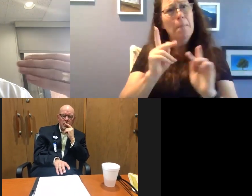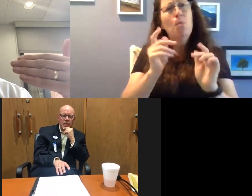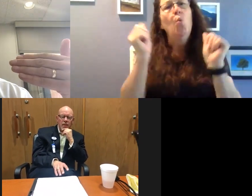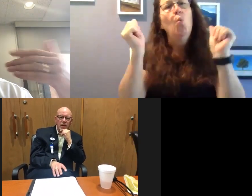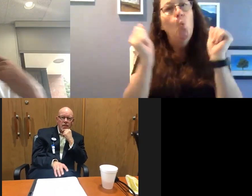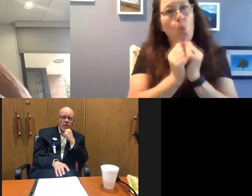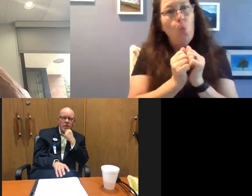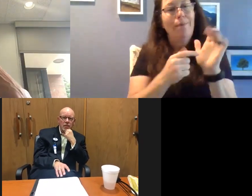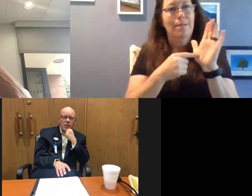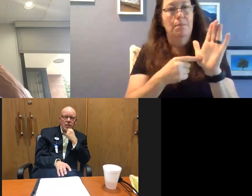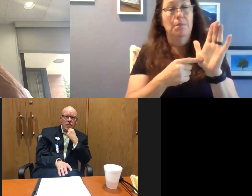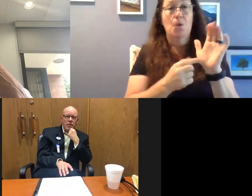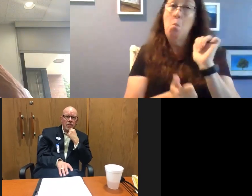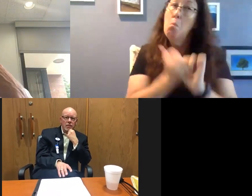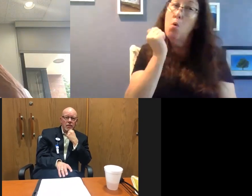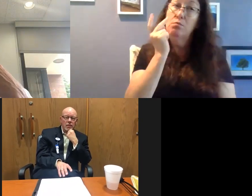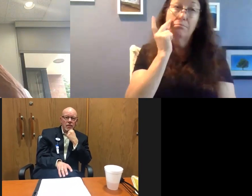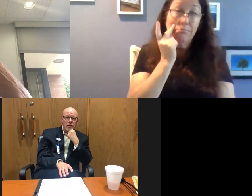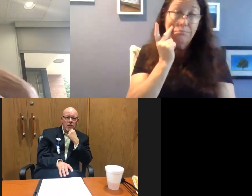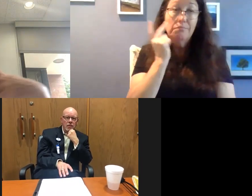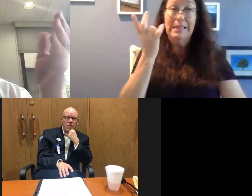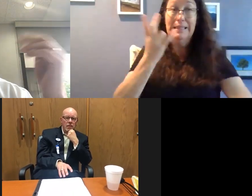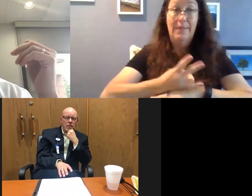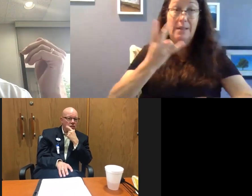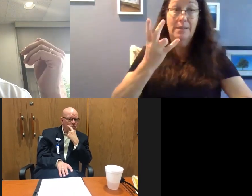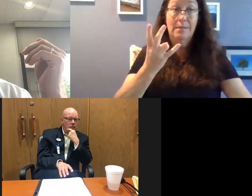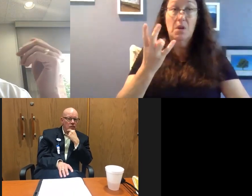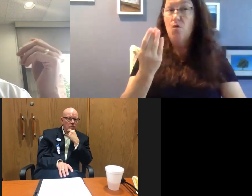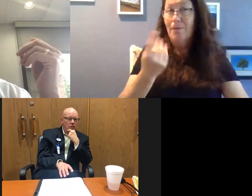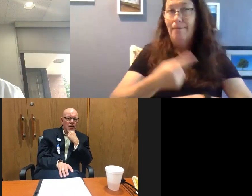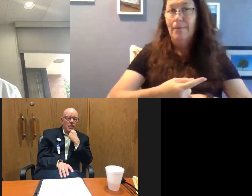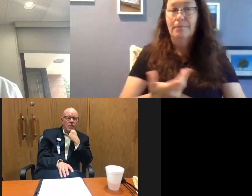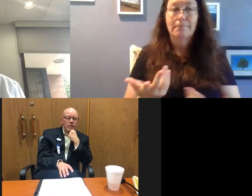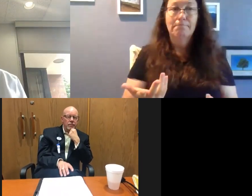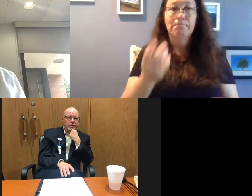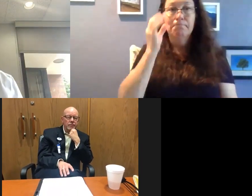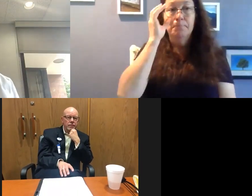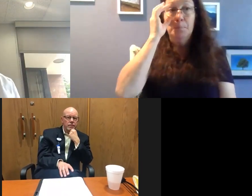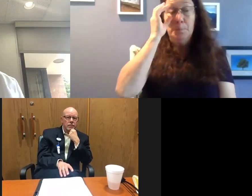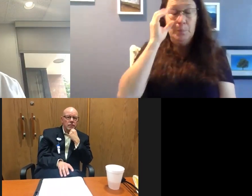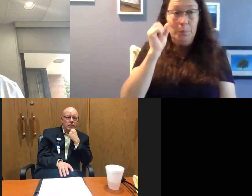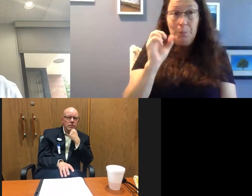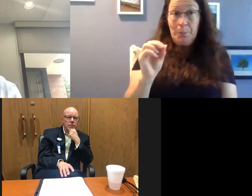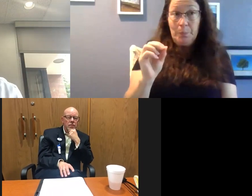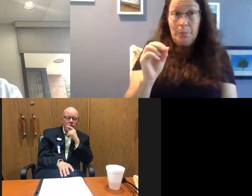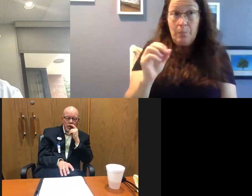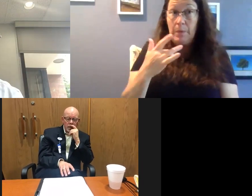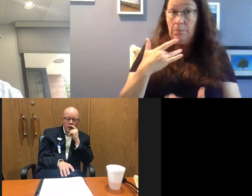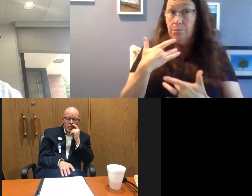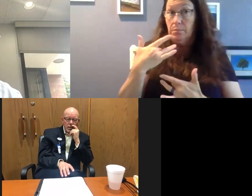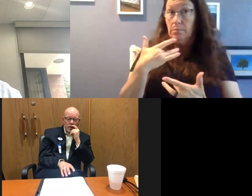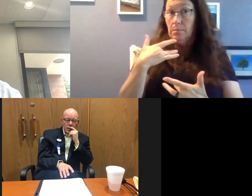That's the most we've seen in the last seven to 14 days. So we're very concerned.